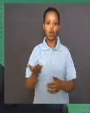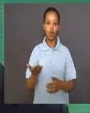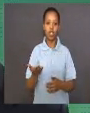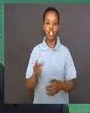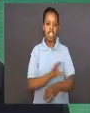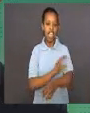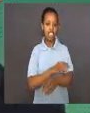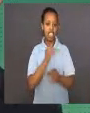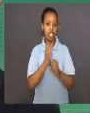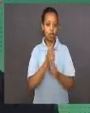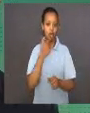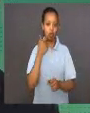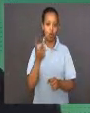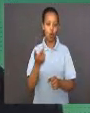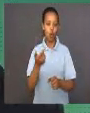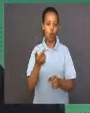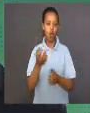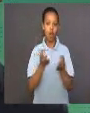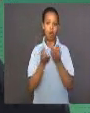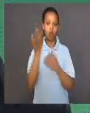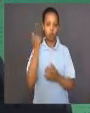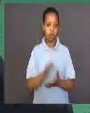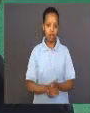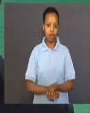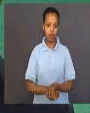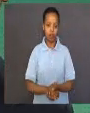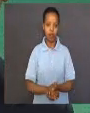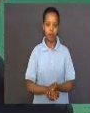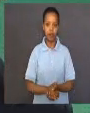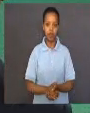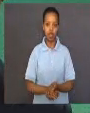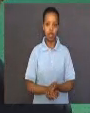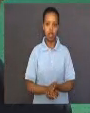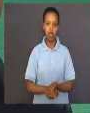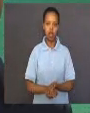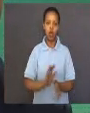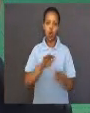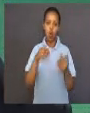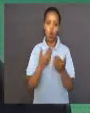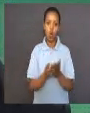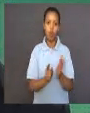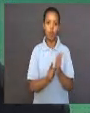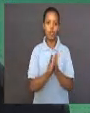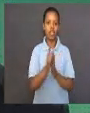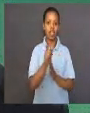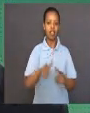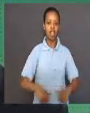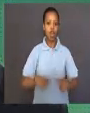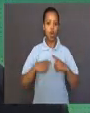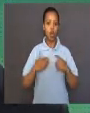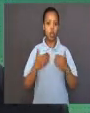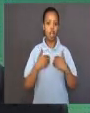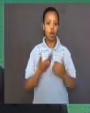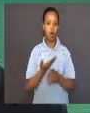He went on to explain that all growth in living organisms